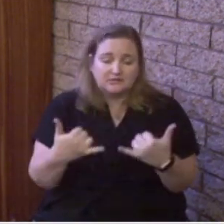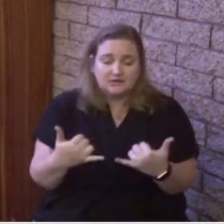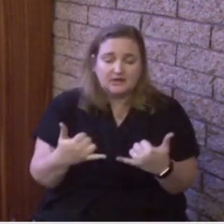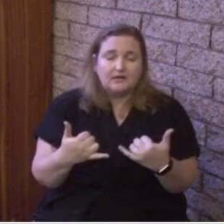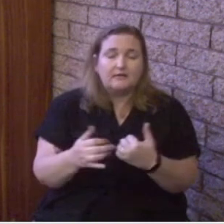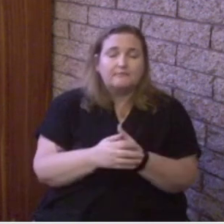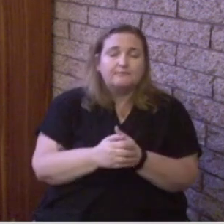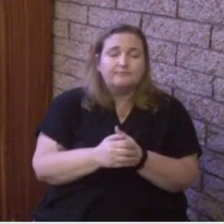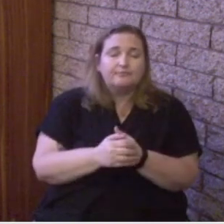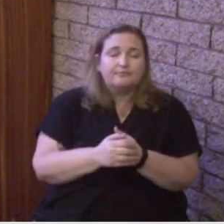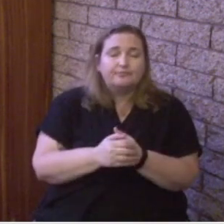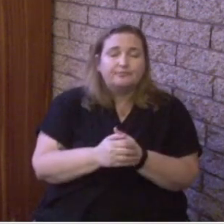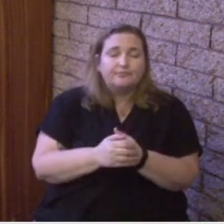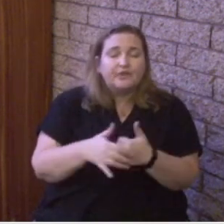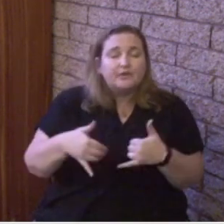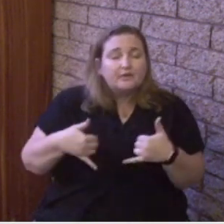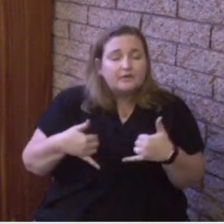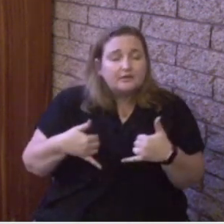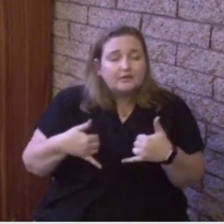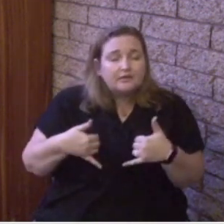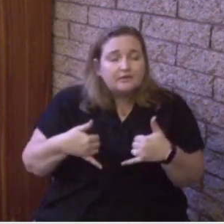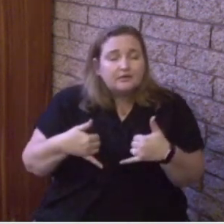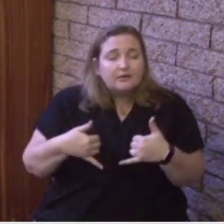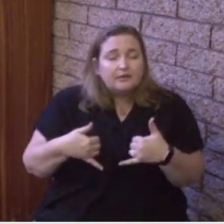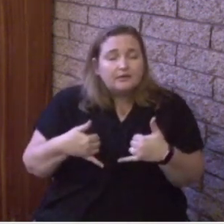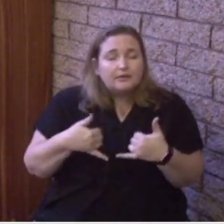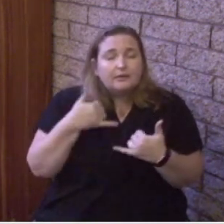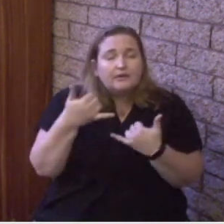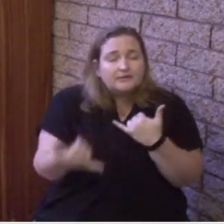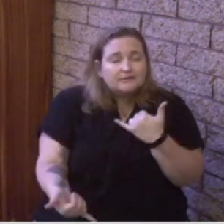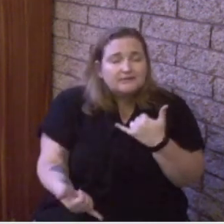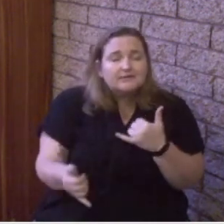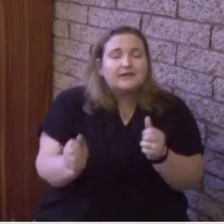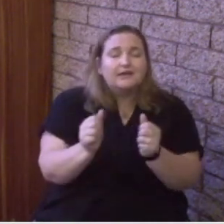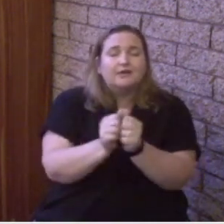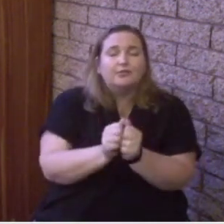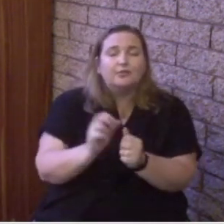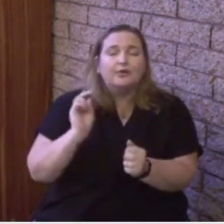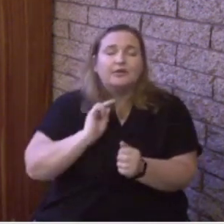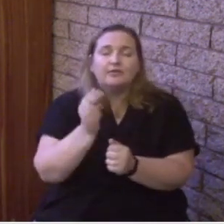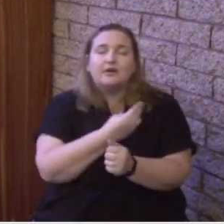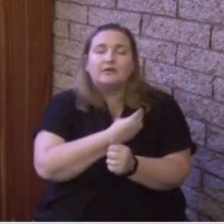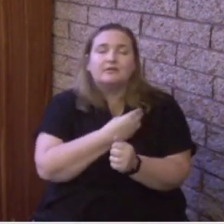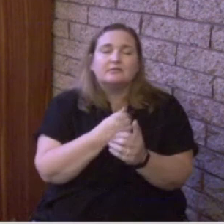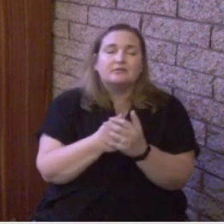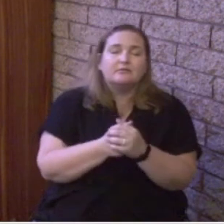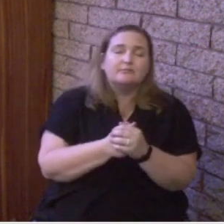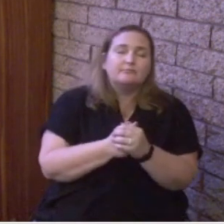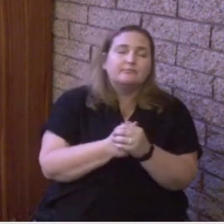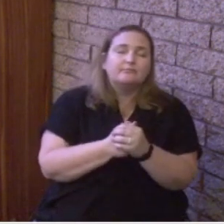Be with us in our walk as You promise You will be through that presence and power of the Holy Spirit today.